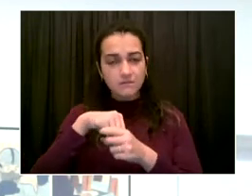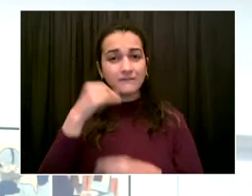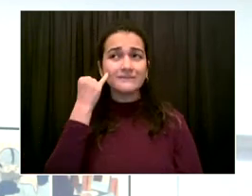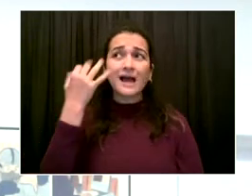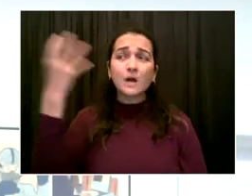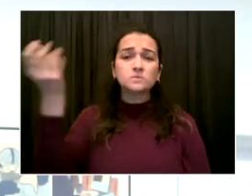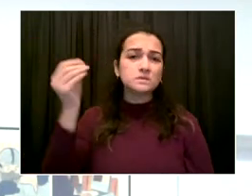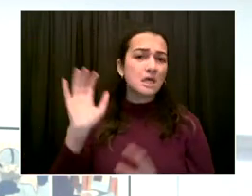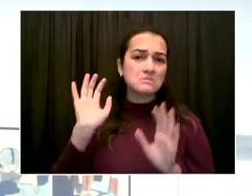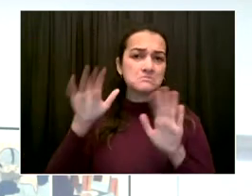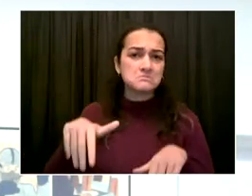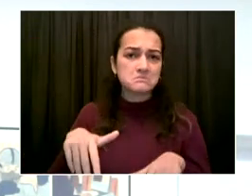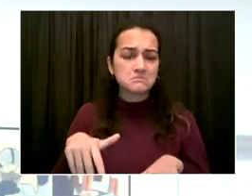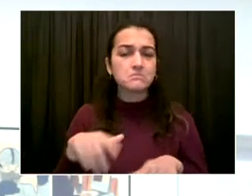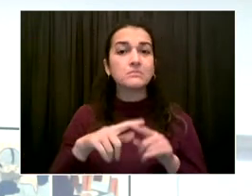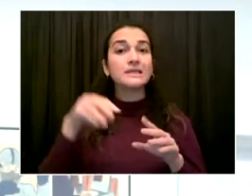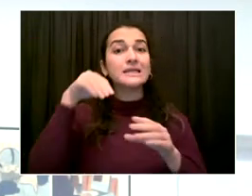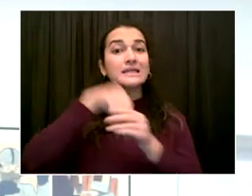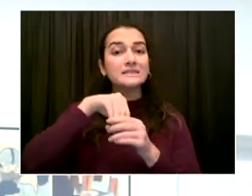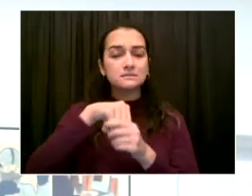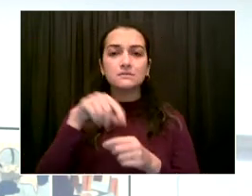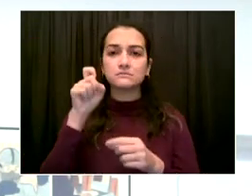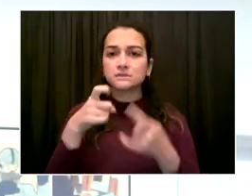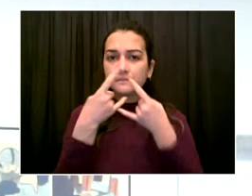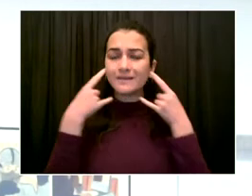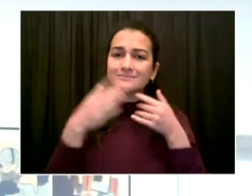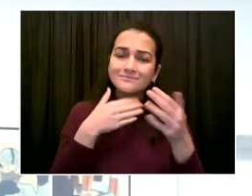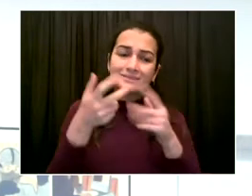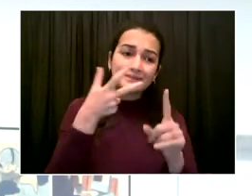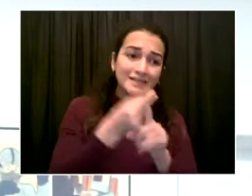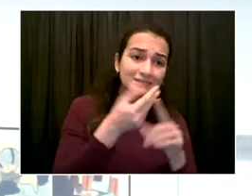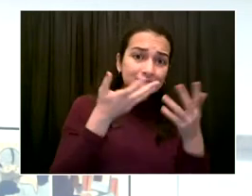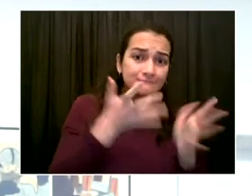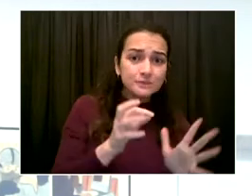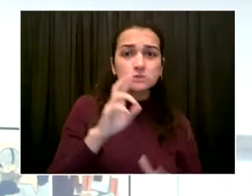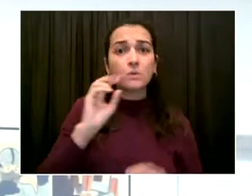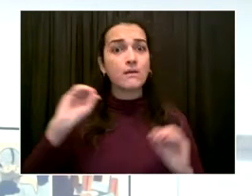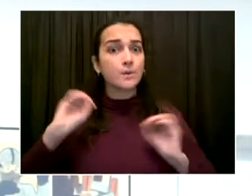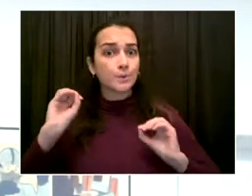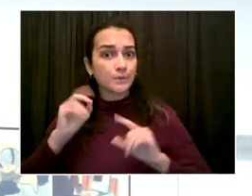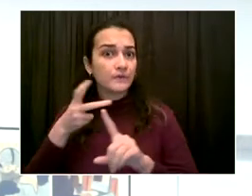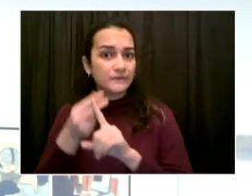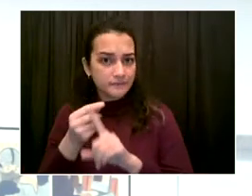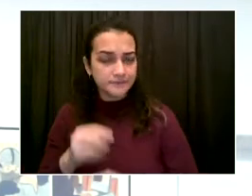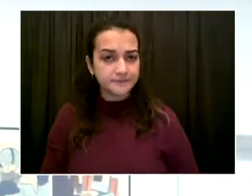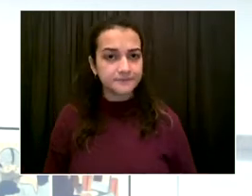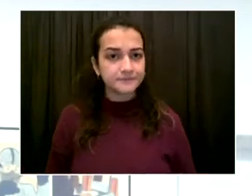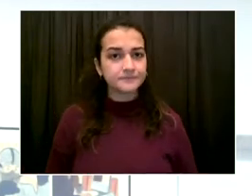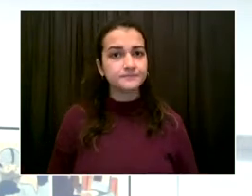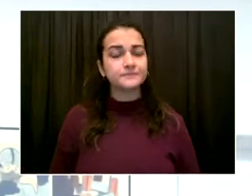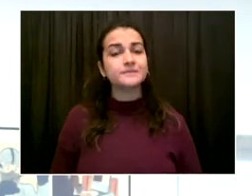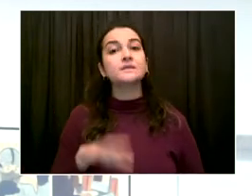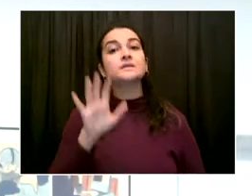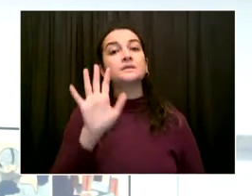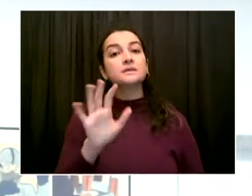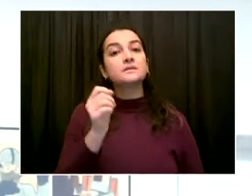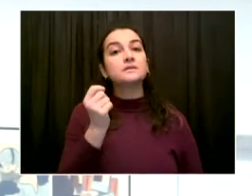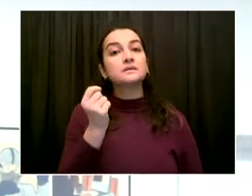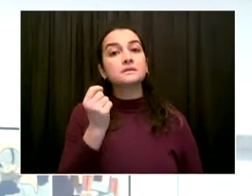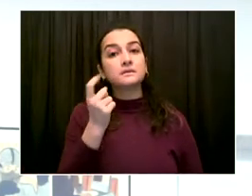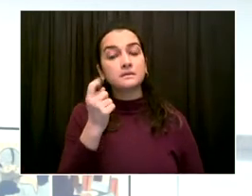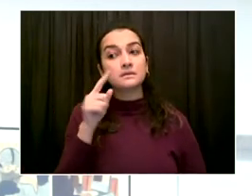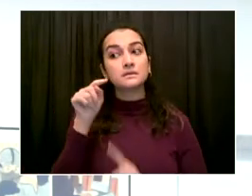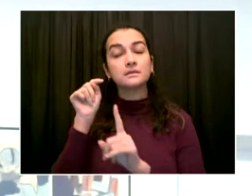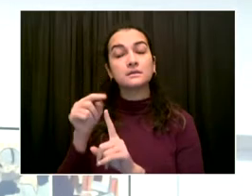for people who are unvaccinated to wear masks in all settings. But what we're saying today is delivering a clear message